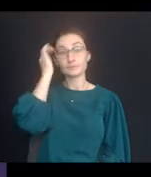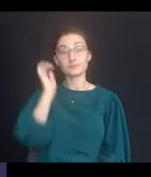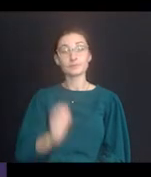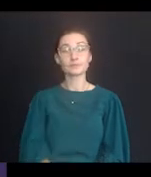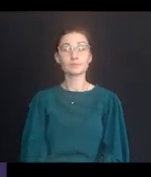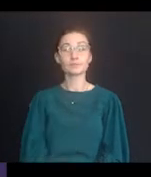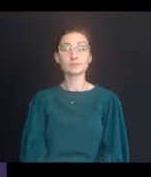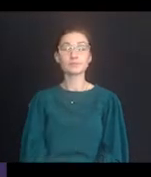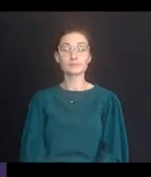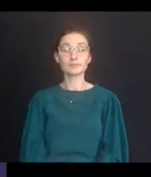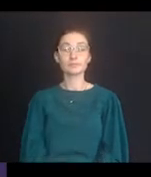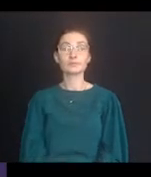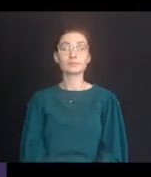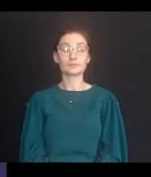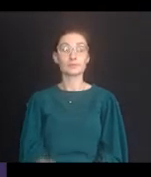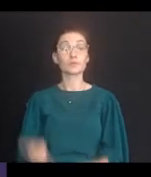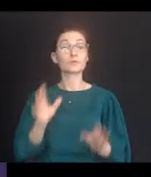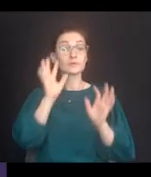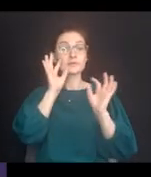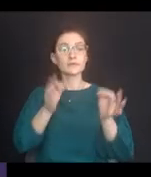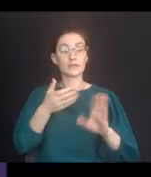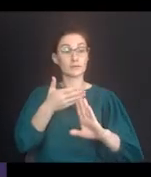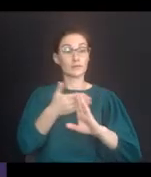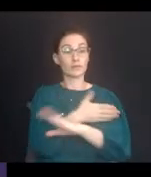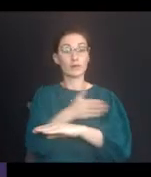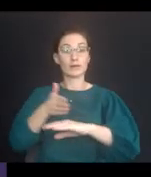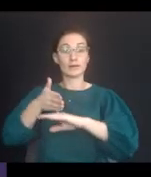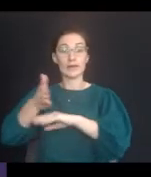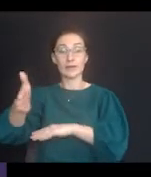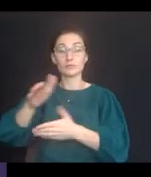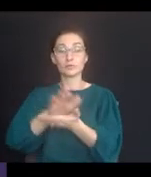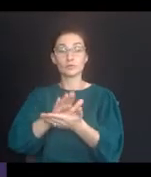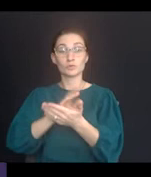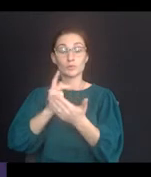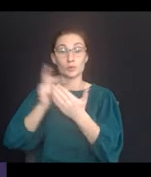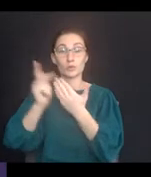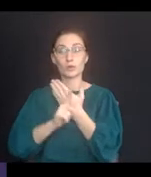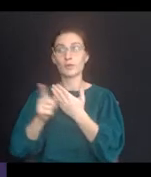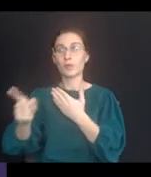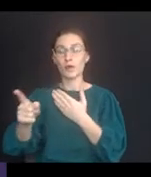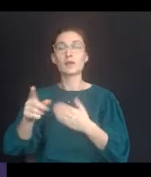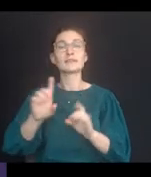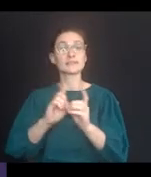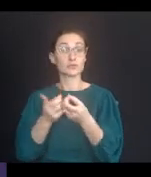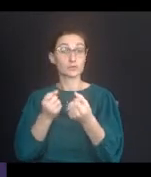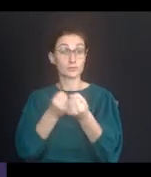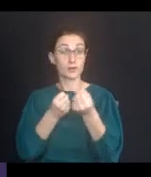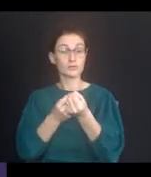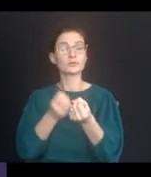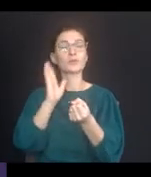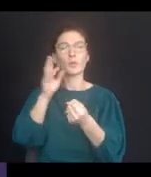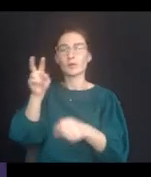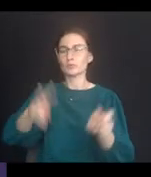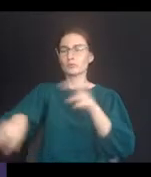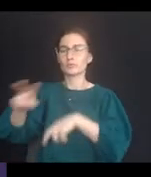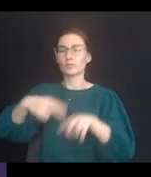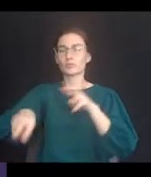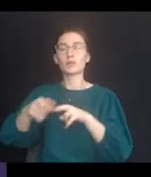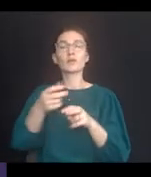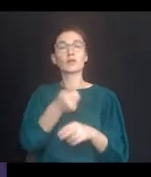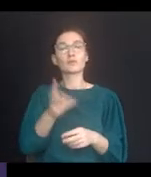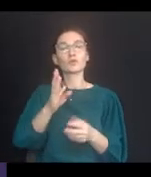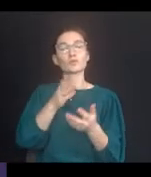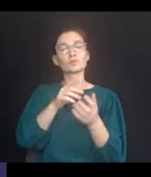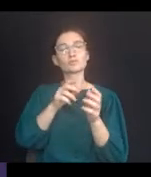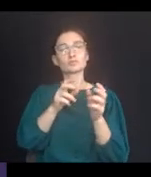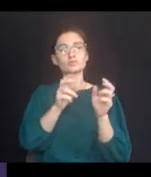In order to determine if the before and after-school program is indeed district-sponsored, OCR will look at several factors that will